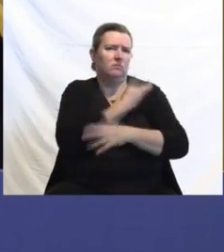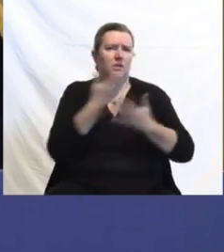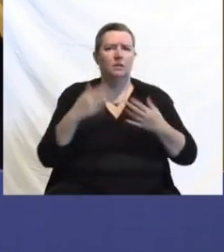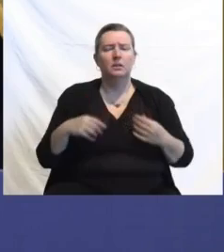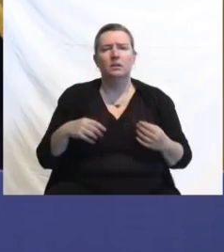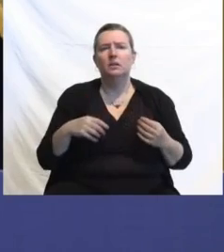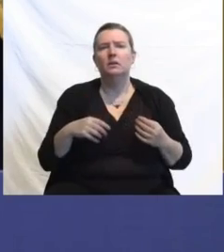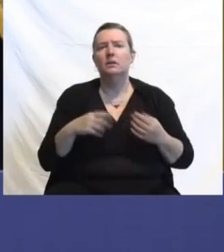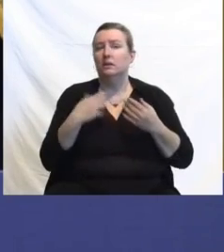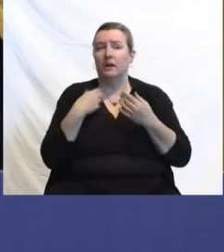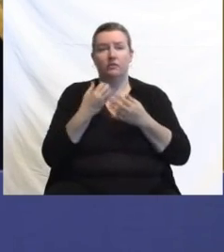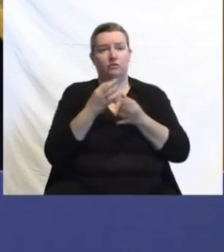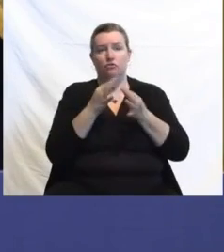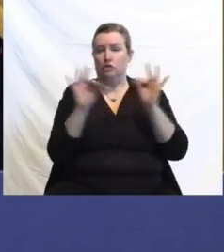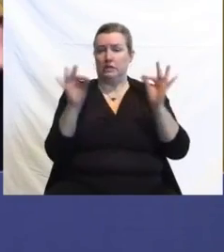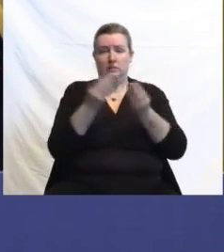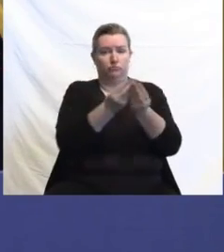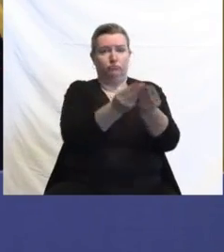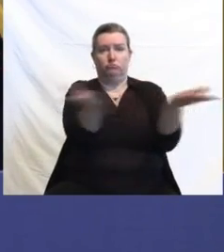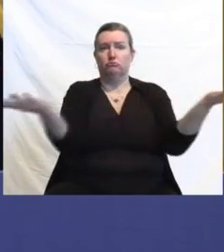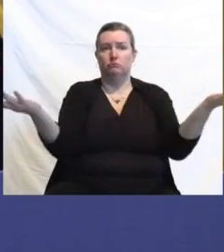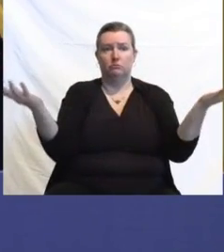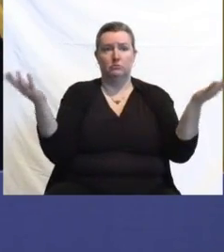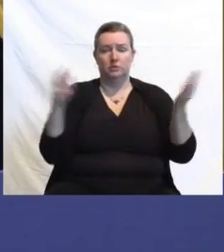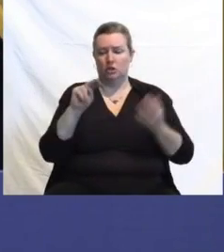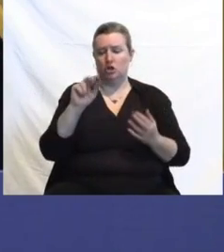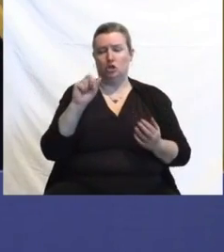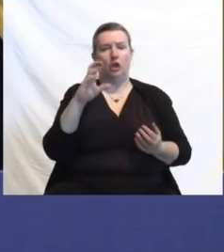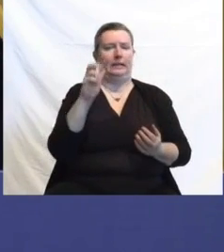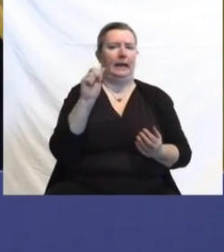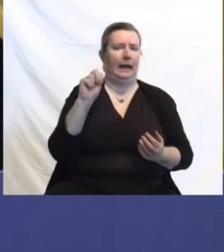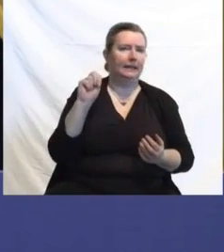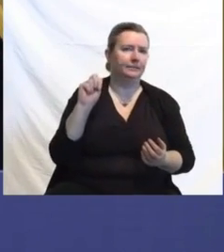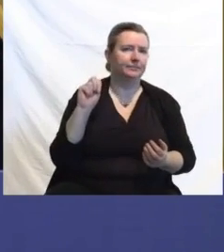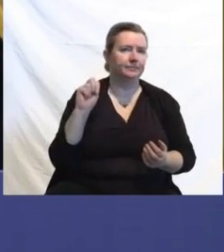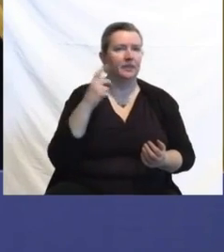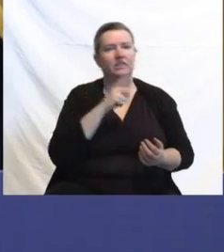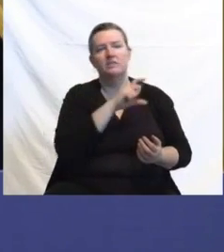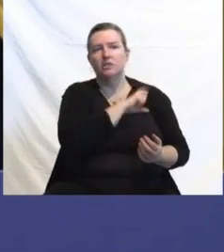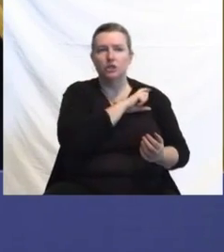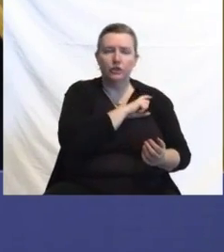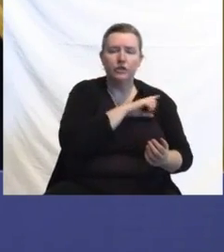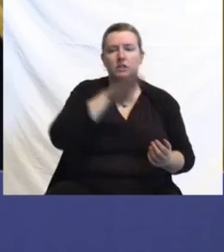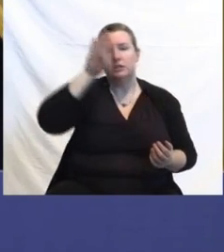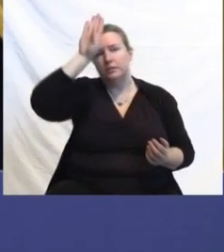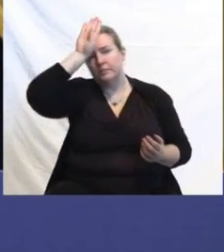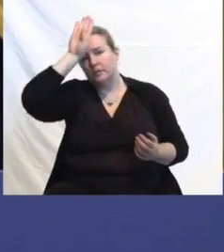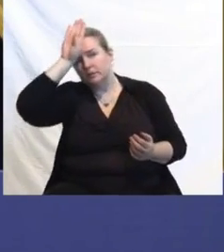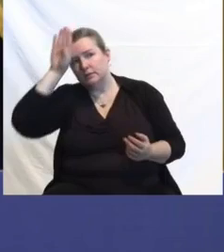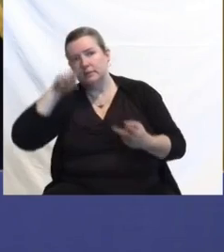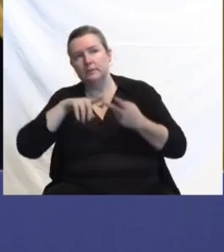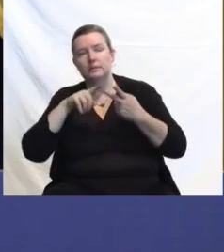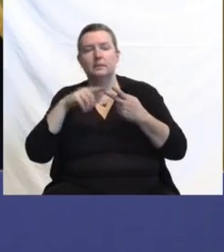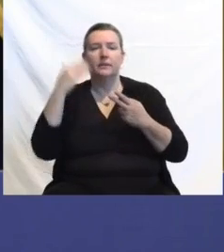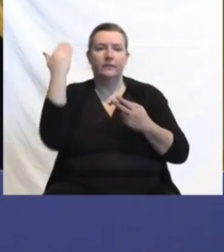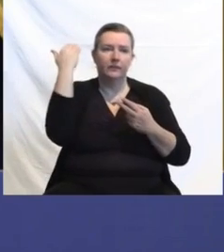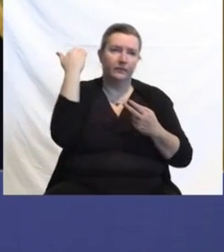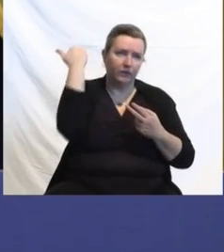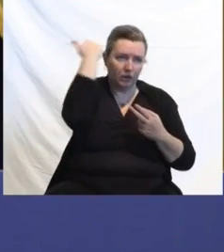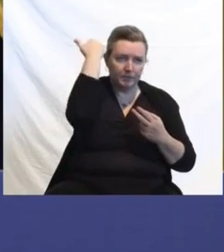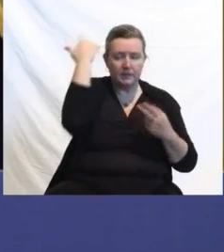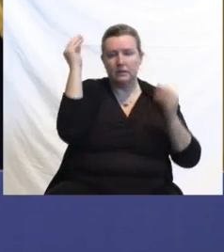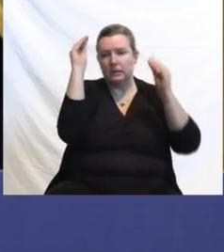free distribution or whether it's in the hands of law enforcement and first responders. Those are three things that we believe in and,